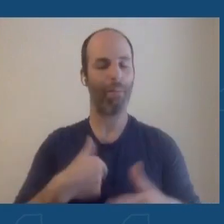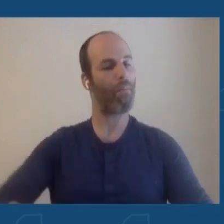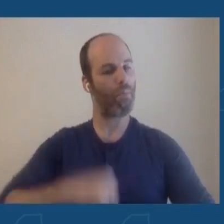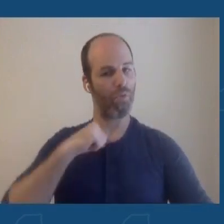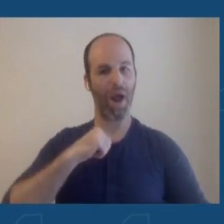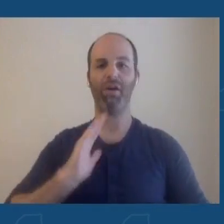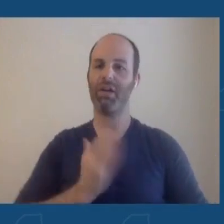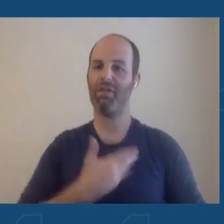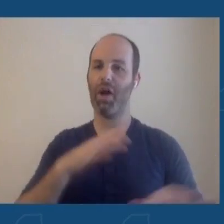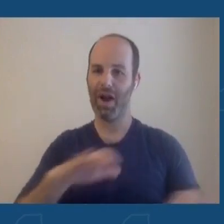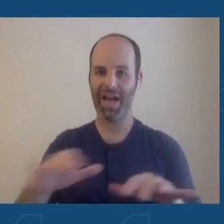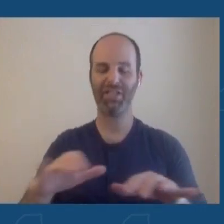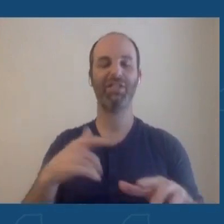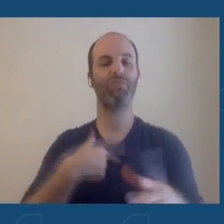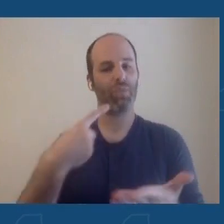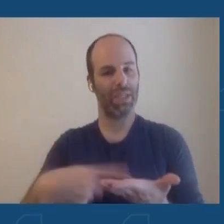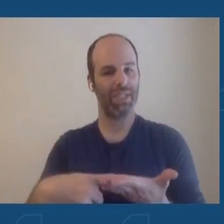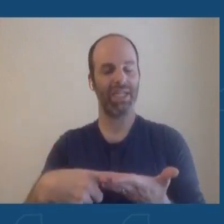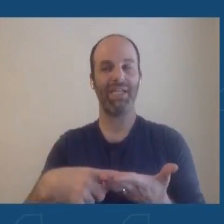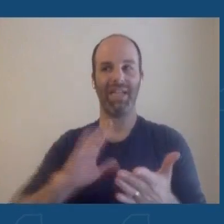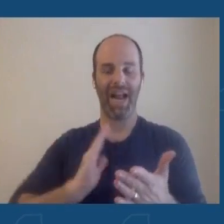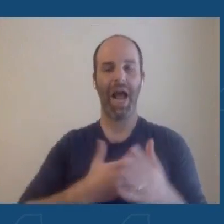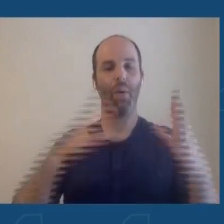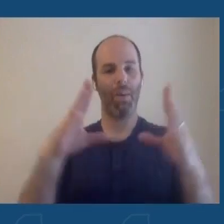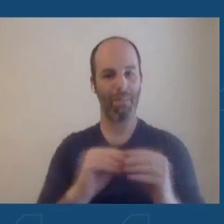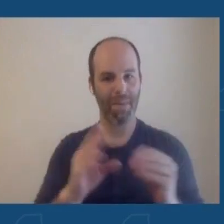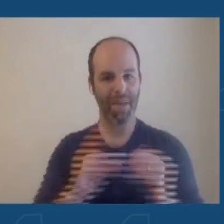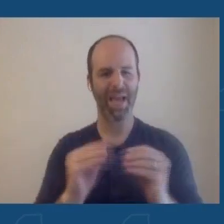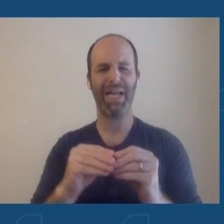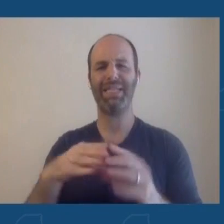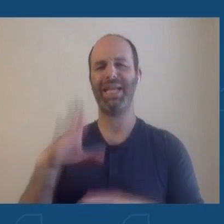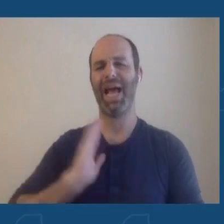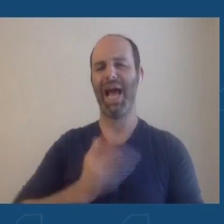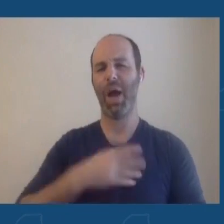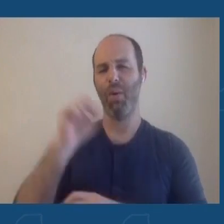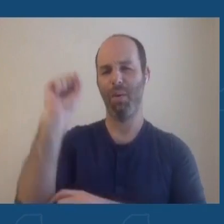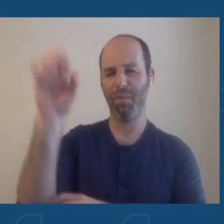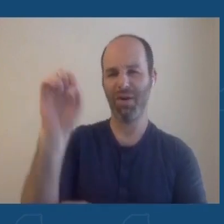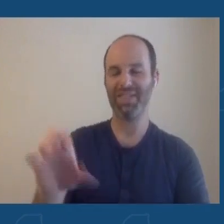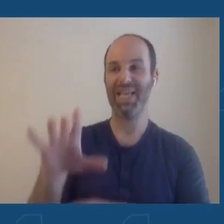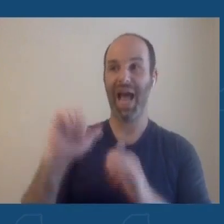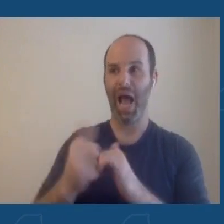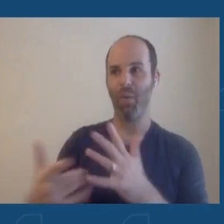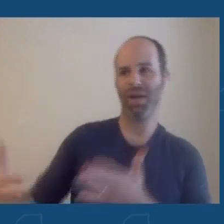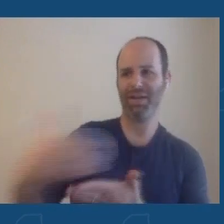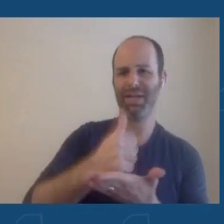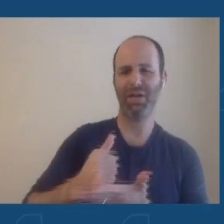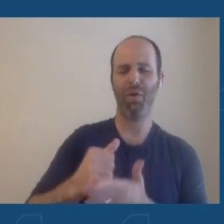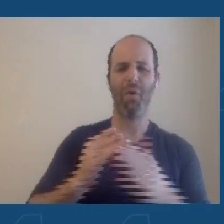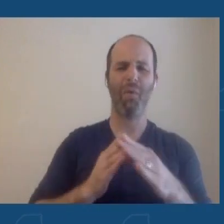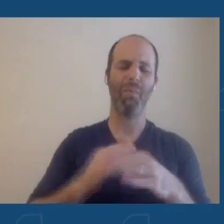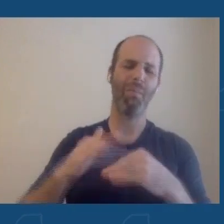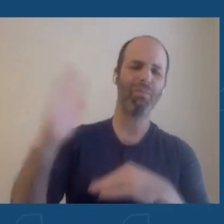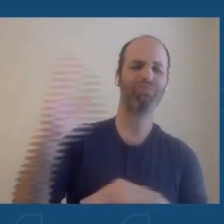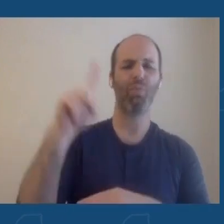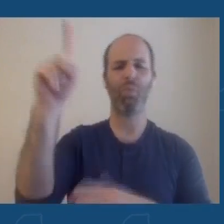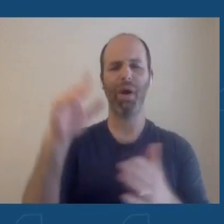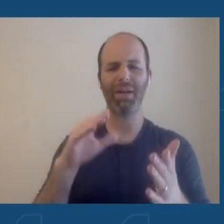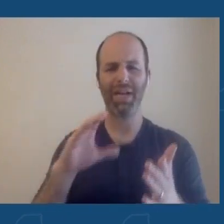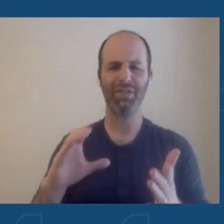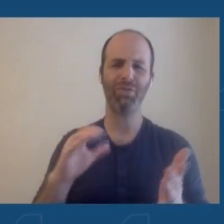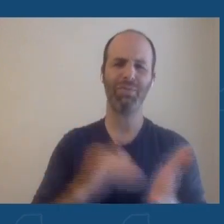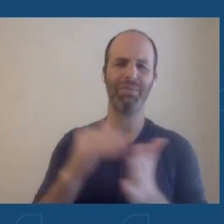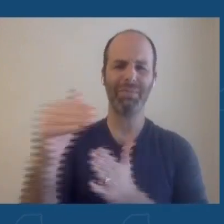this at all of our briefings, our daily meetings, how we could amass over 100 million test kits so we could open schools and keep